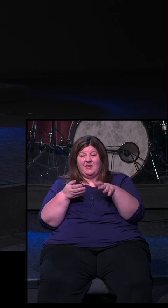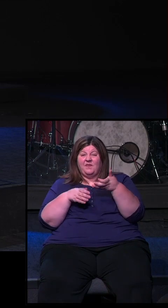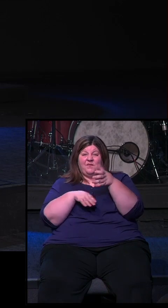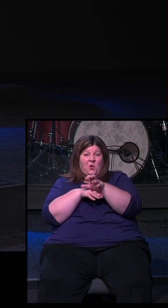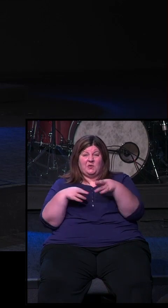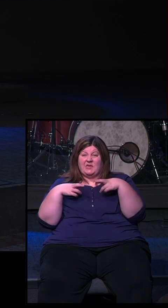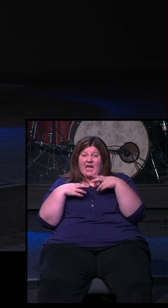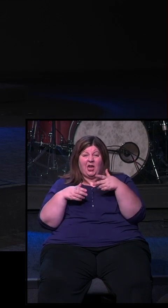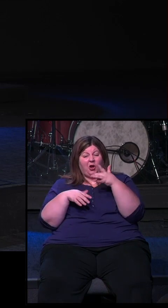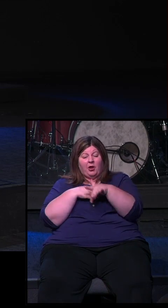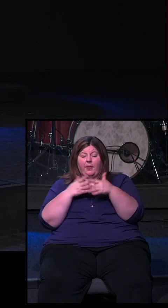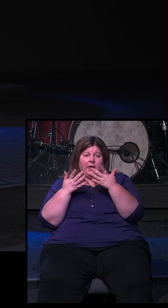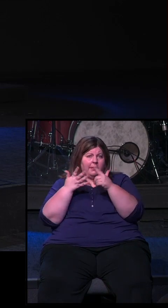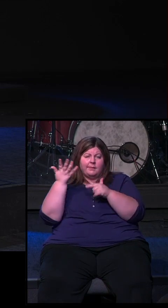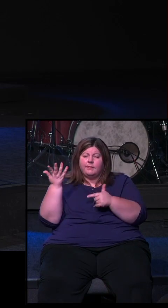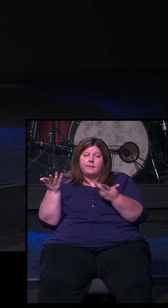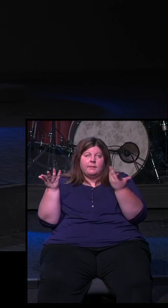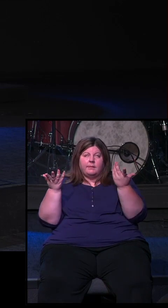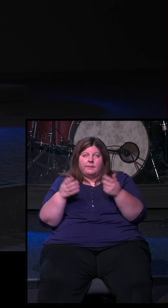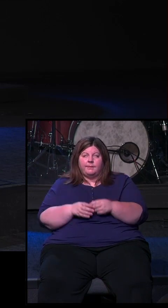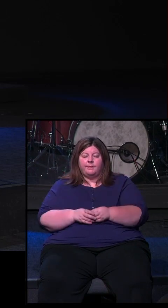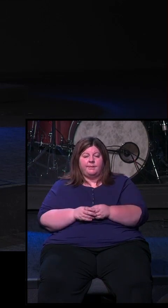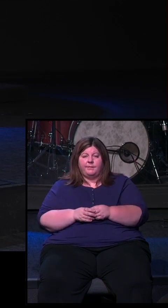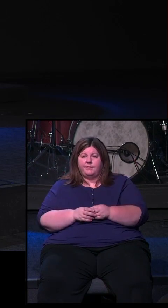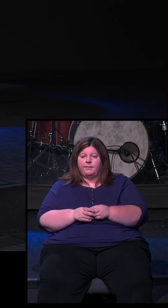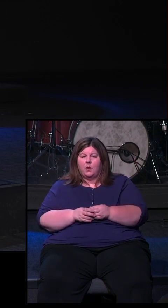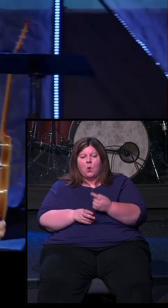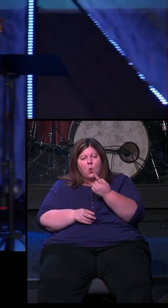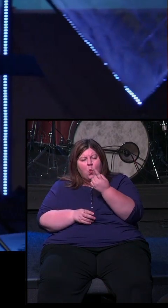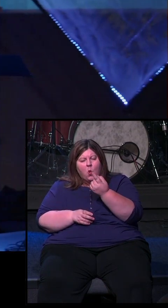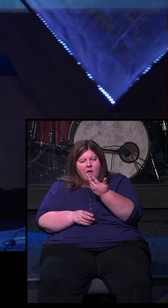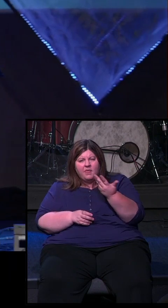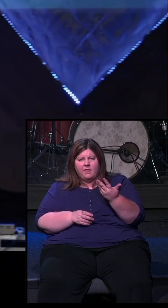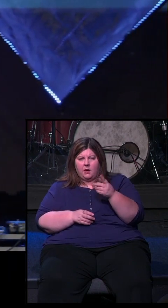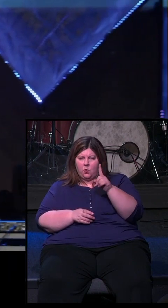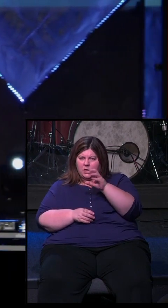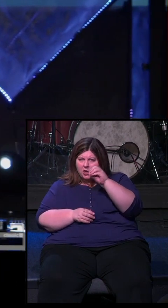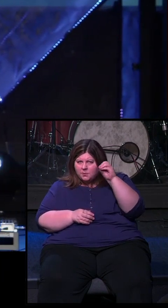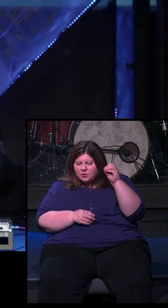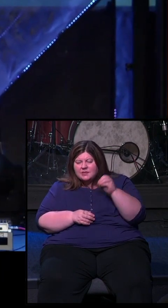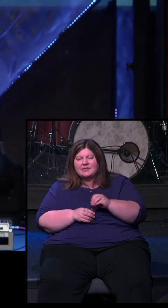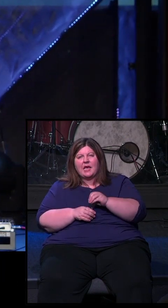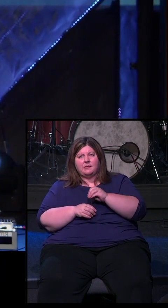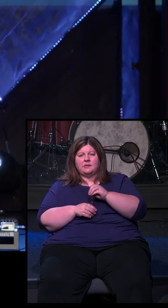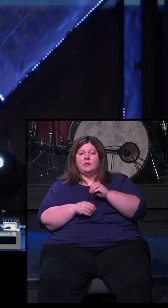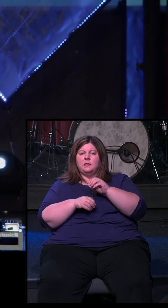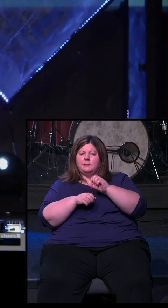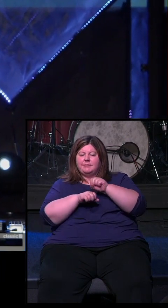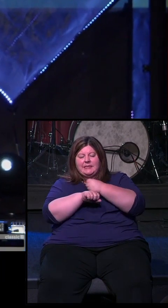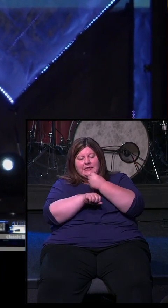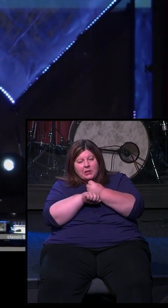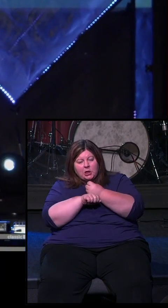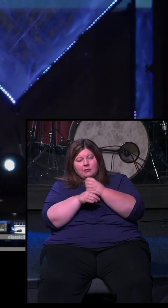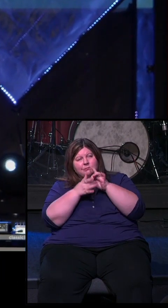might happen. The only thing that we can root our lives in that has 100% security are the promises of God. The promises of God are